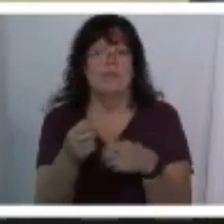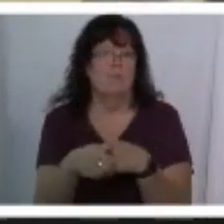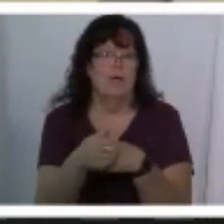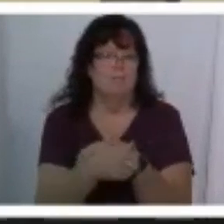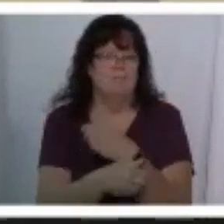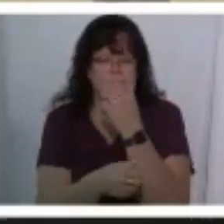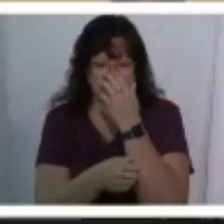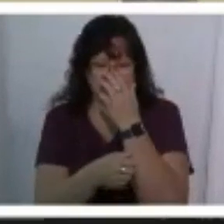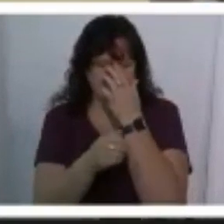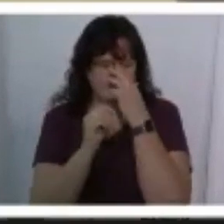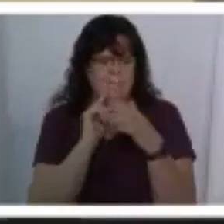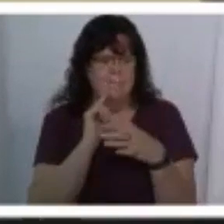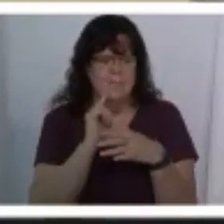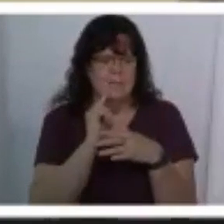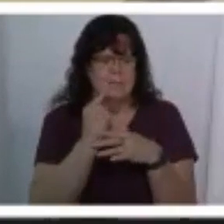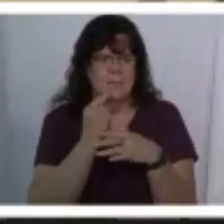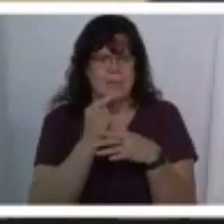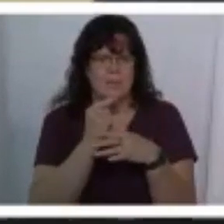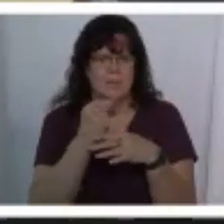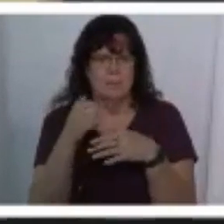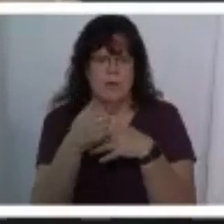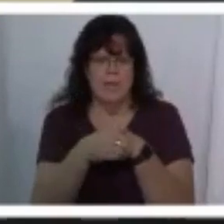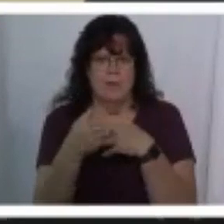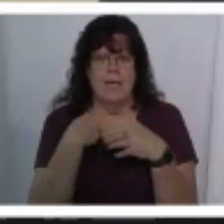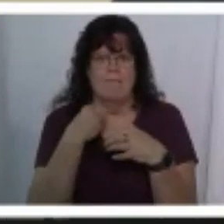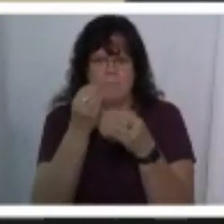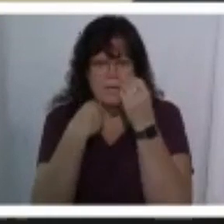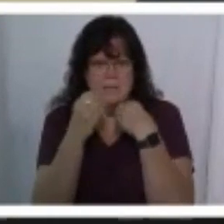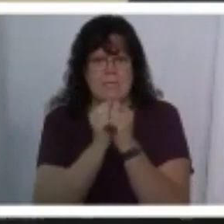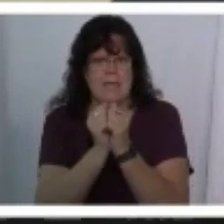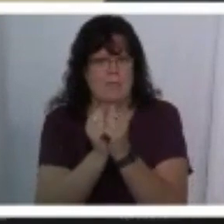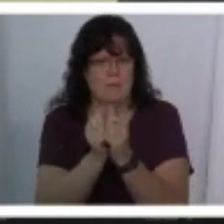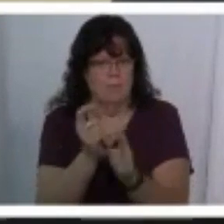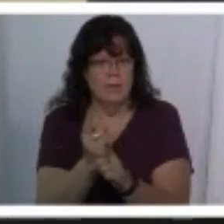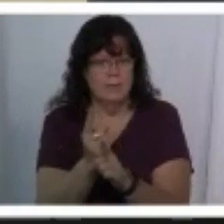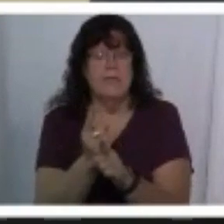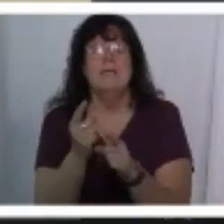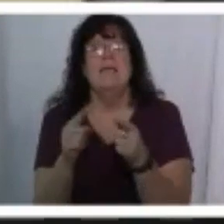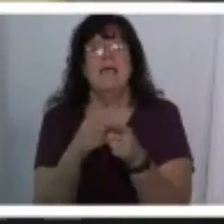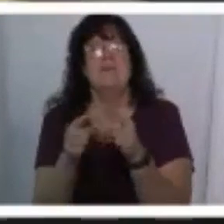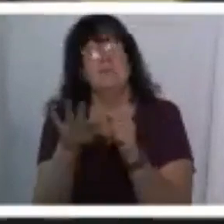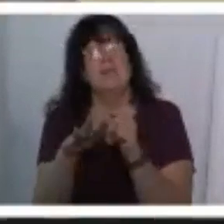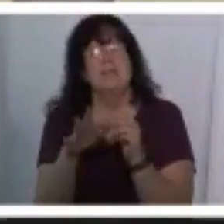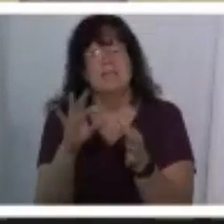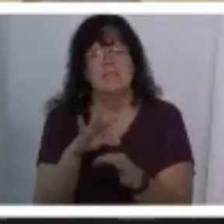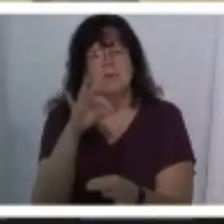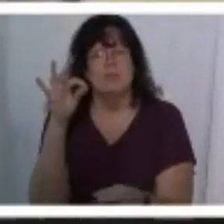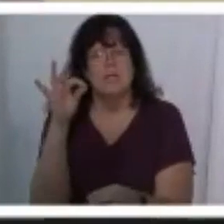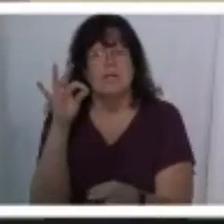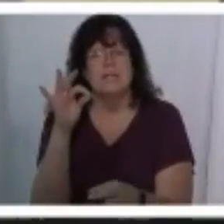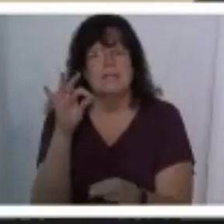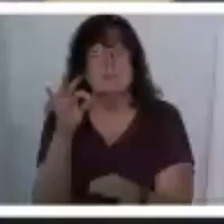there's literally uh the breaking bread where we have a meal together right and then there's kind of the spiritualized